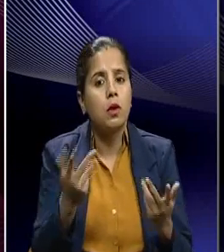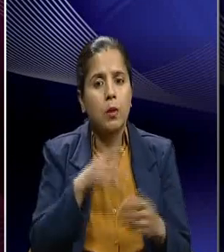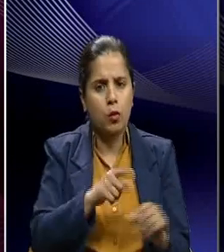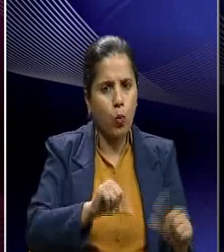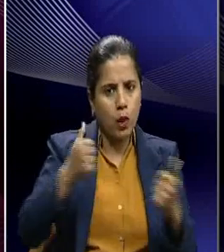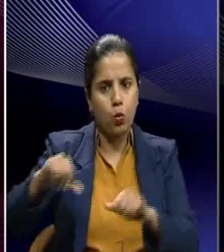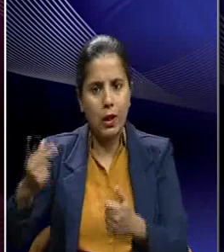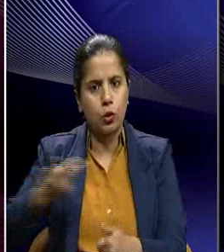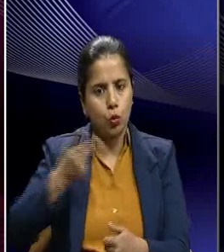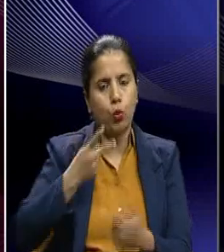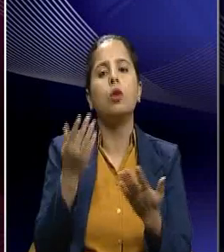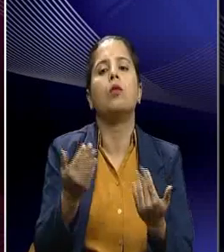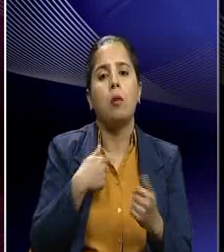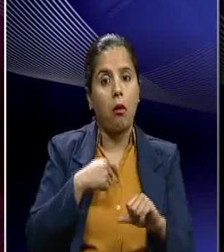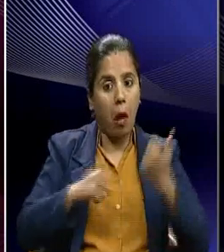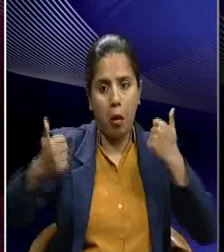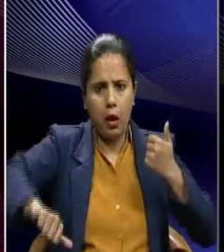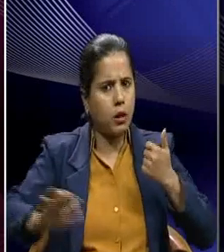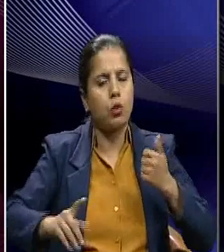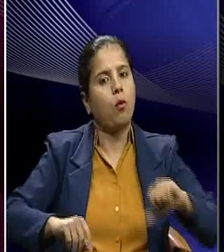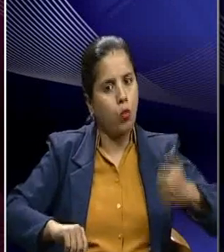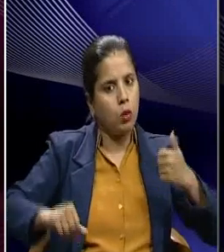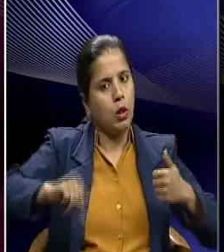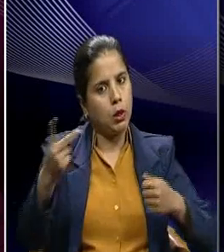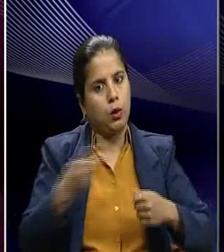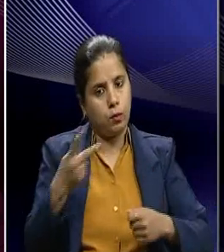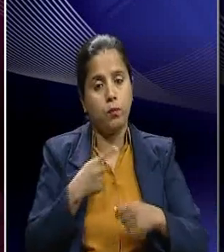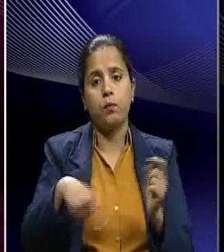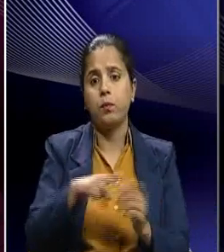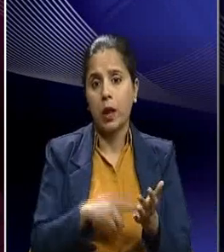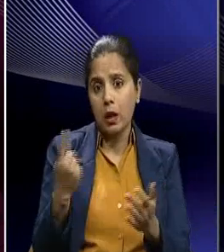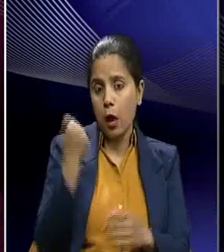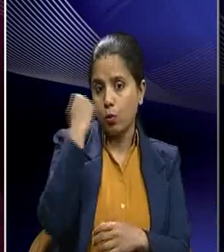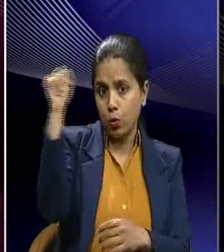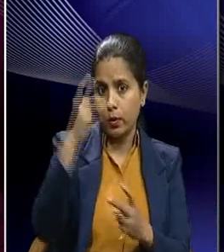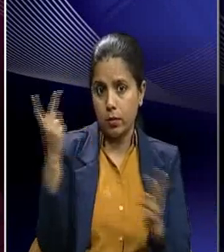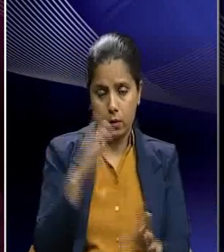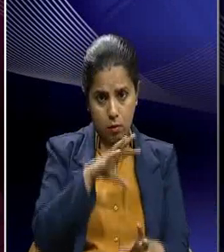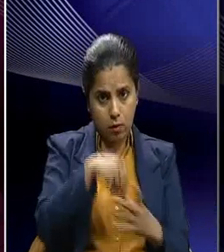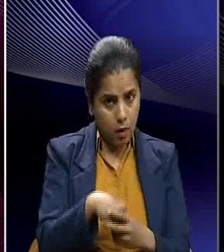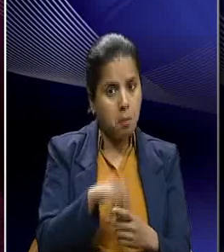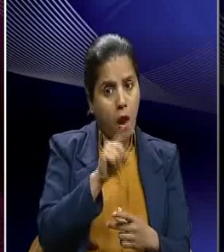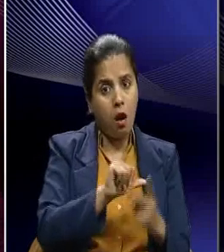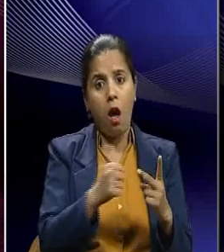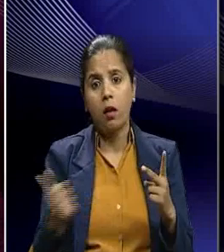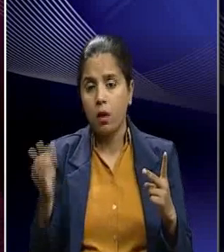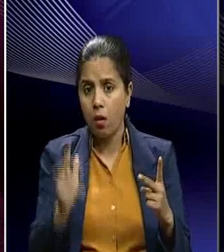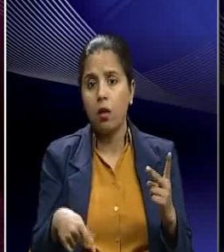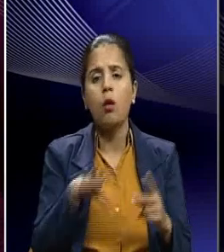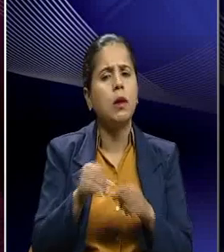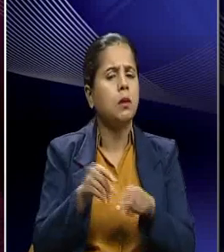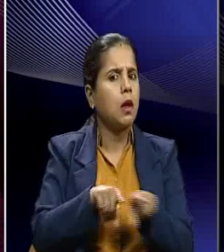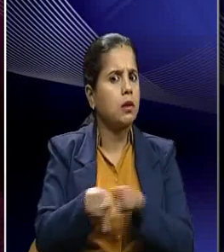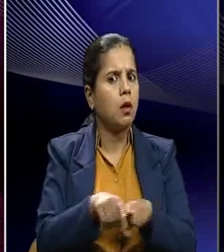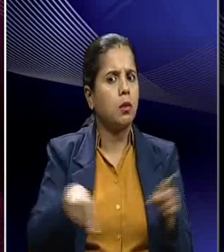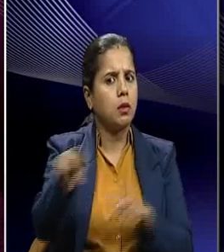situation. So he was not only a participant in the national movement but also some kind of an example